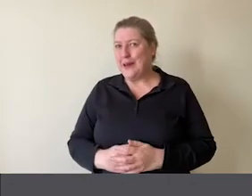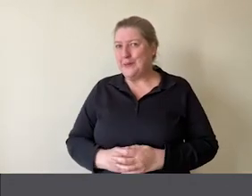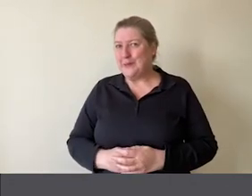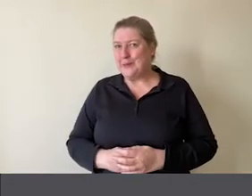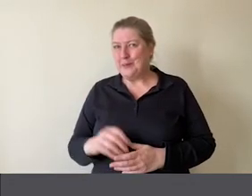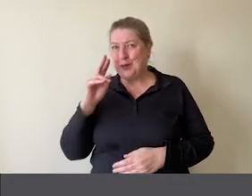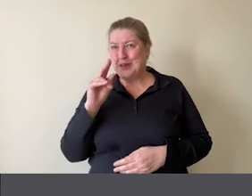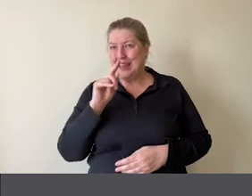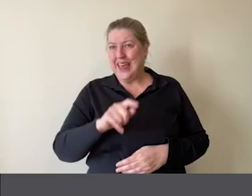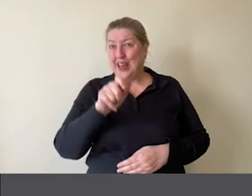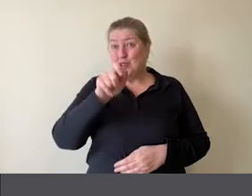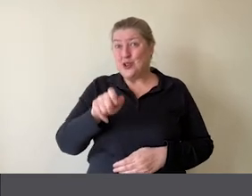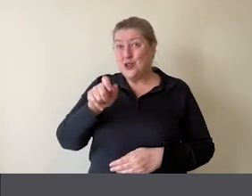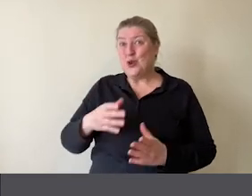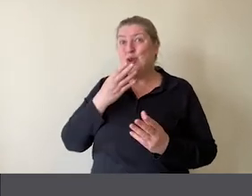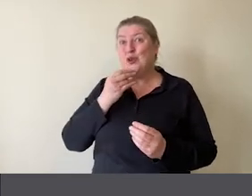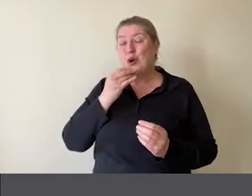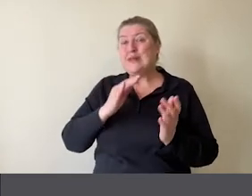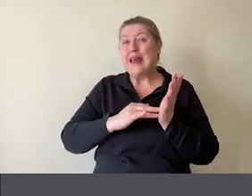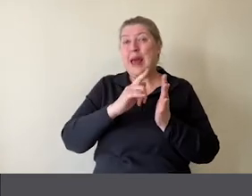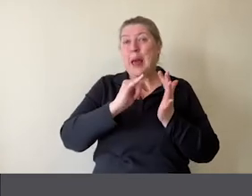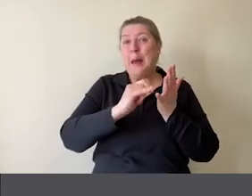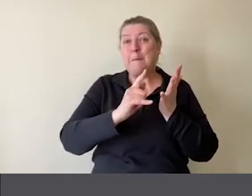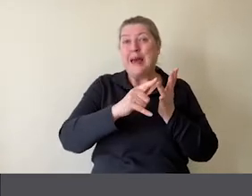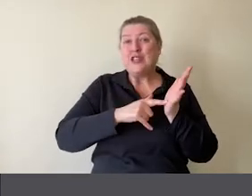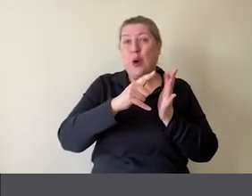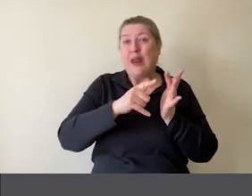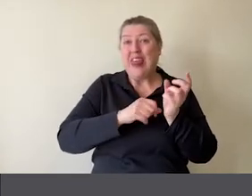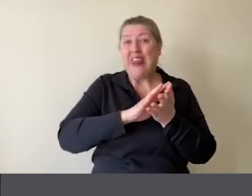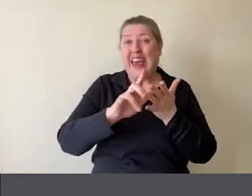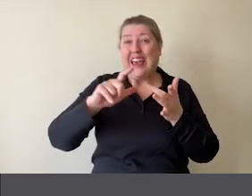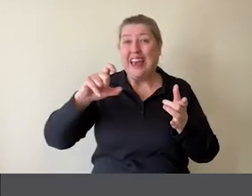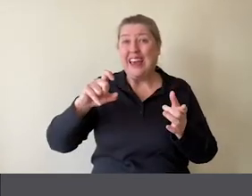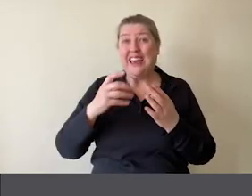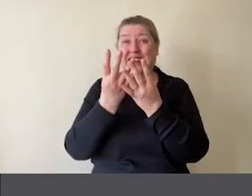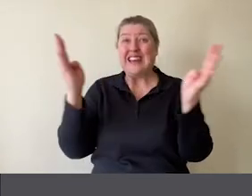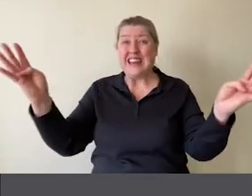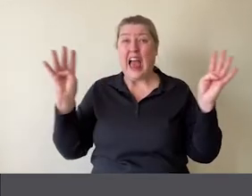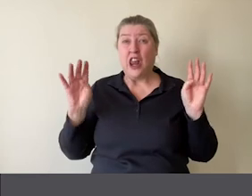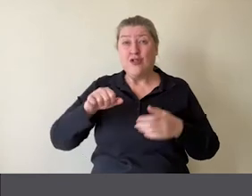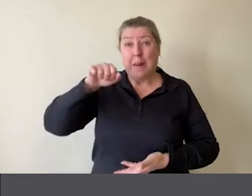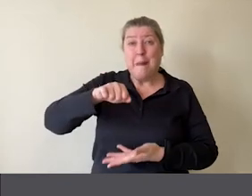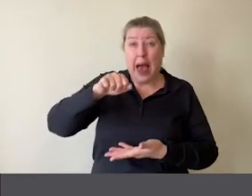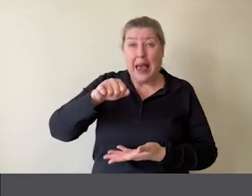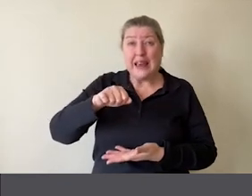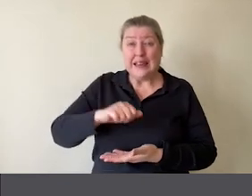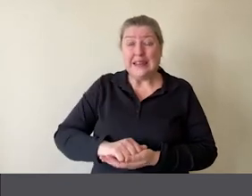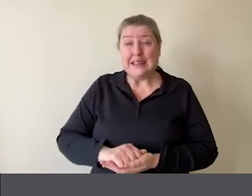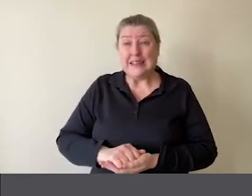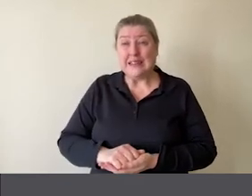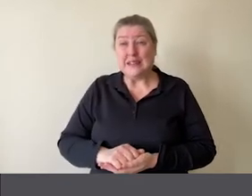a student using our Mesolithic gallery bag. And this goes with some objects we have on display